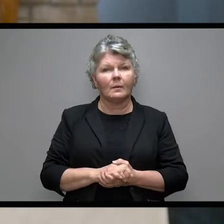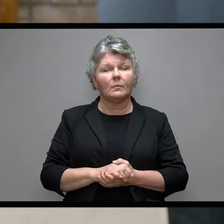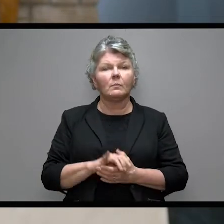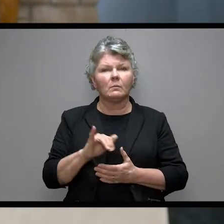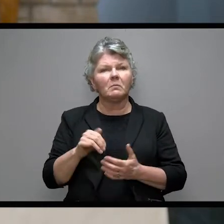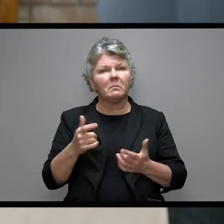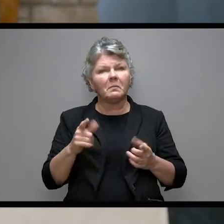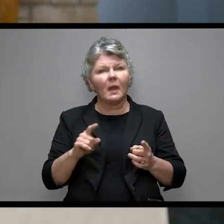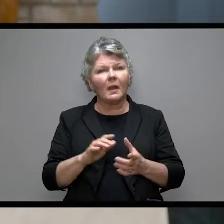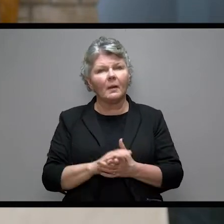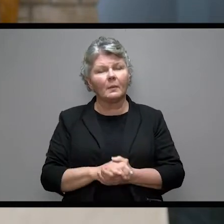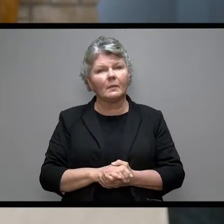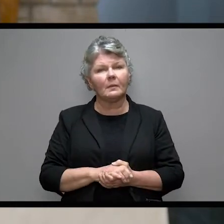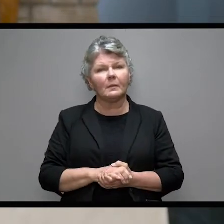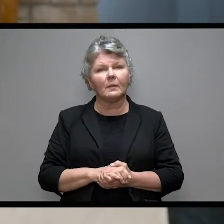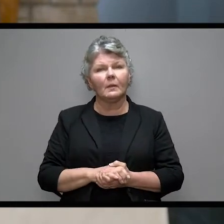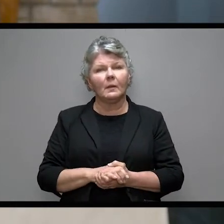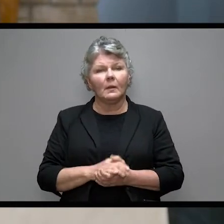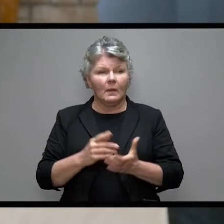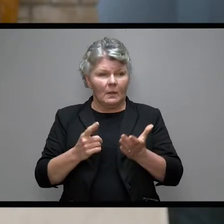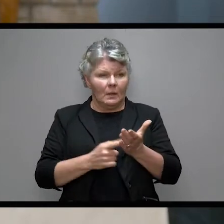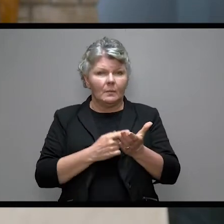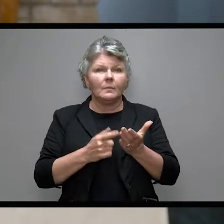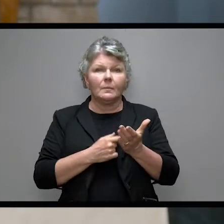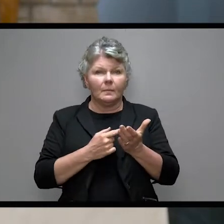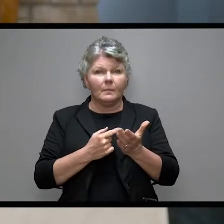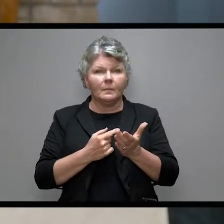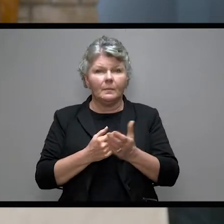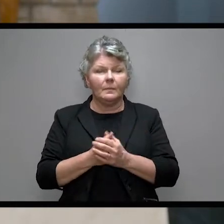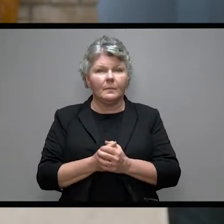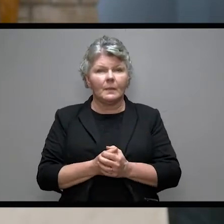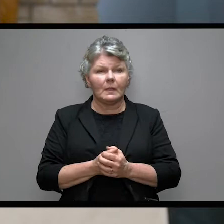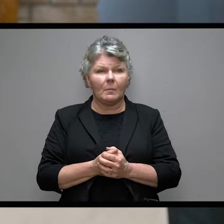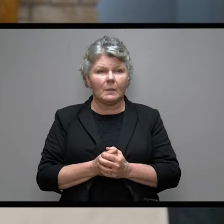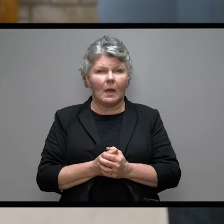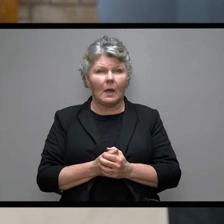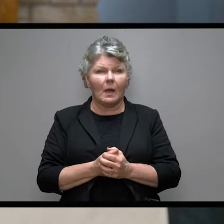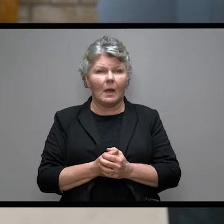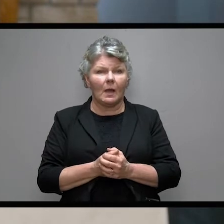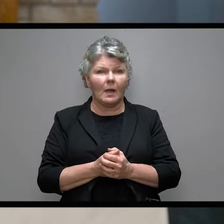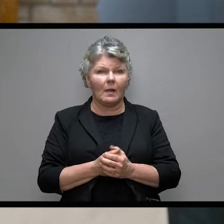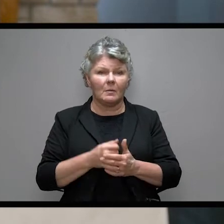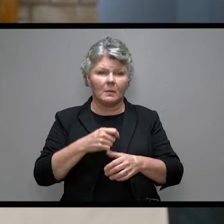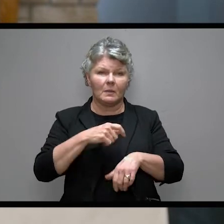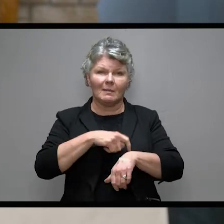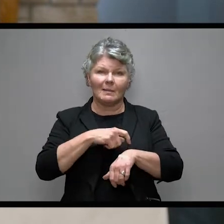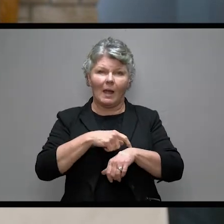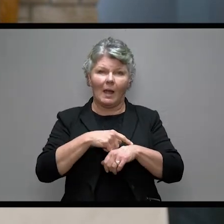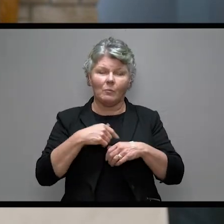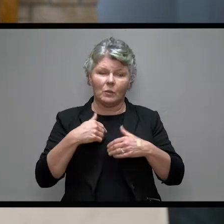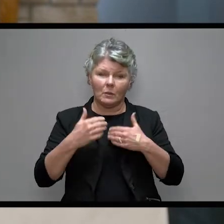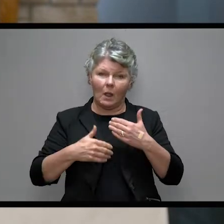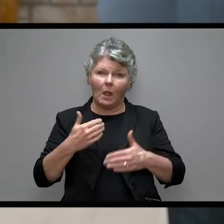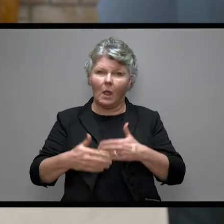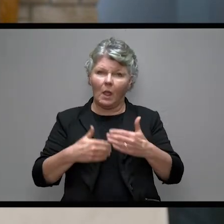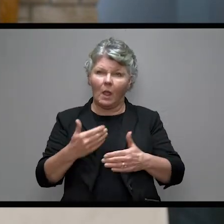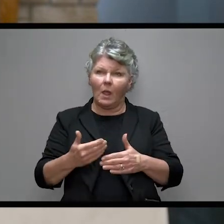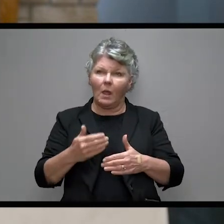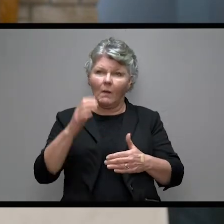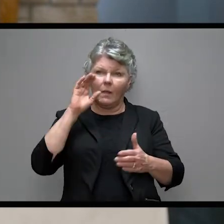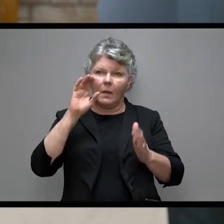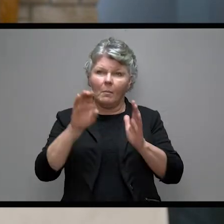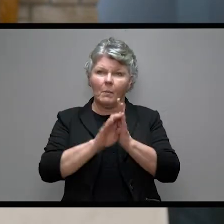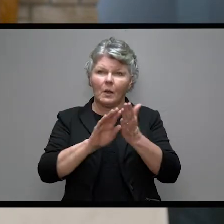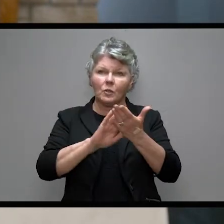happens, doesn't it? Sometimes the longer the clock ticks, the hazier the picture